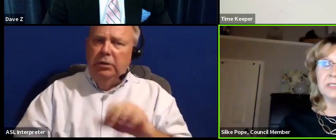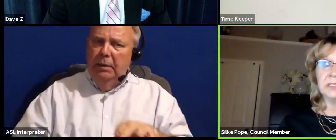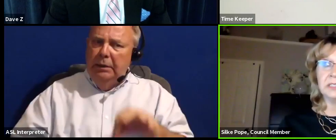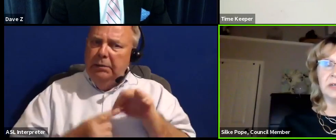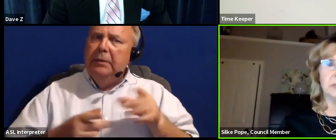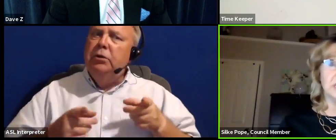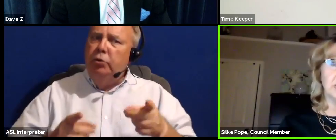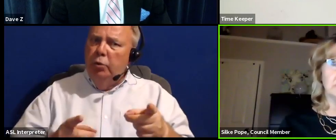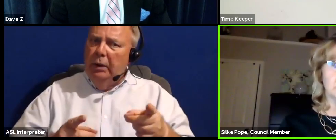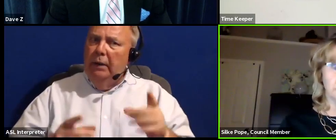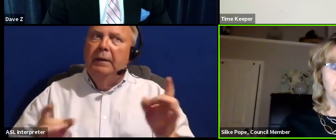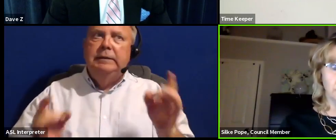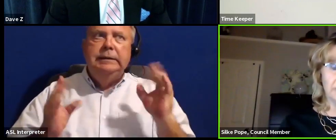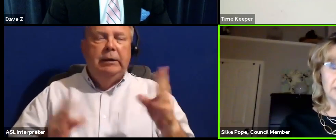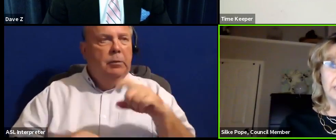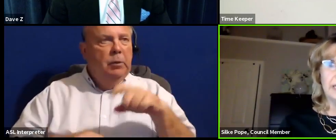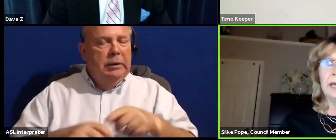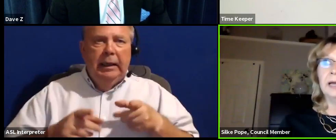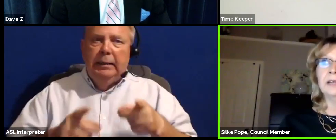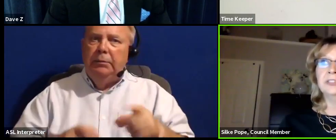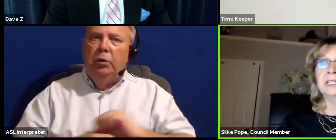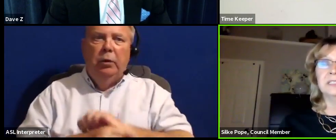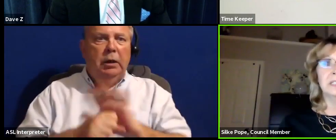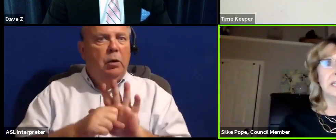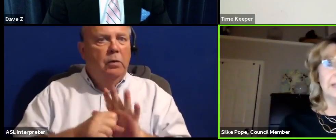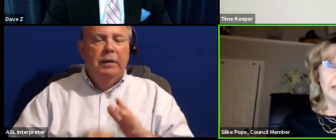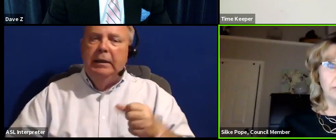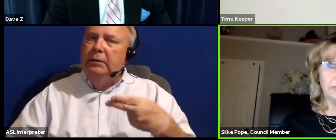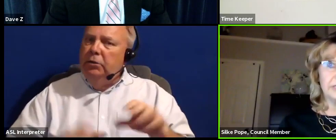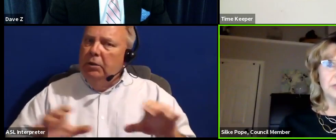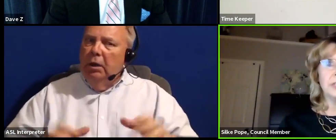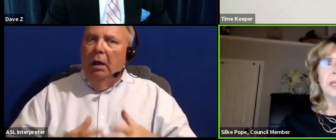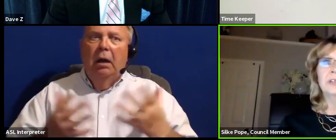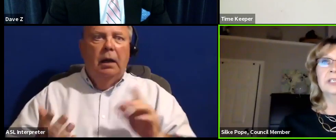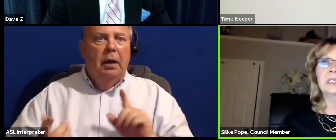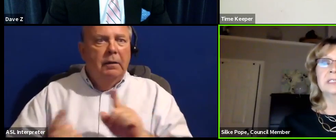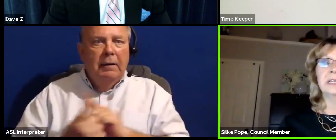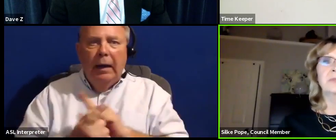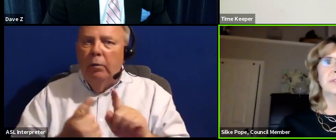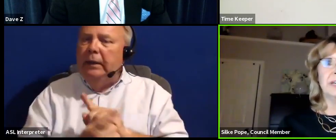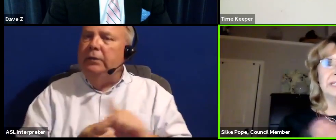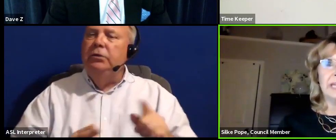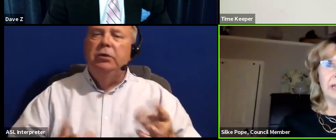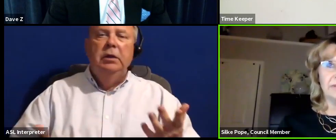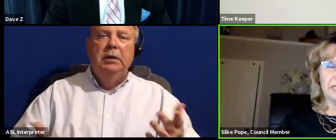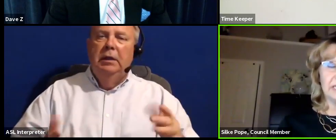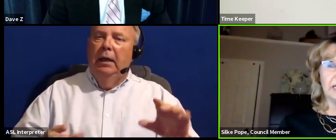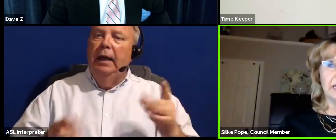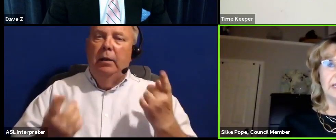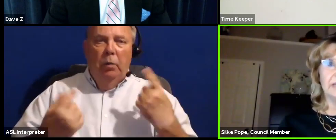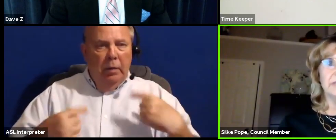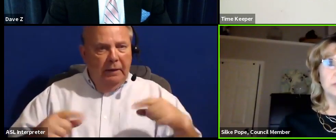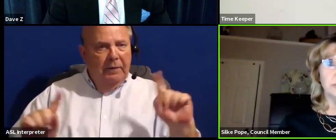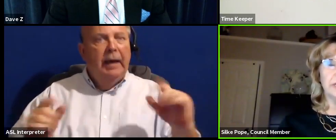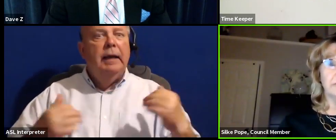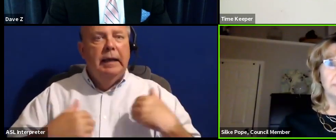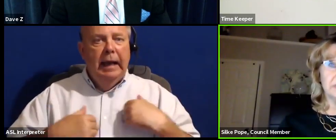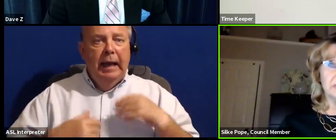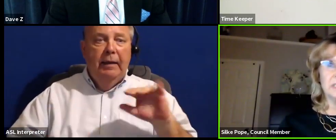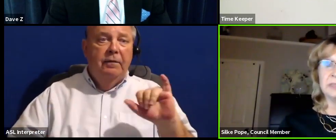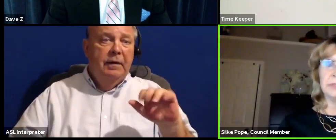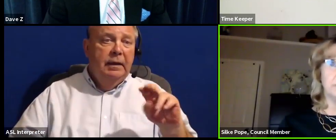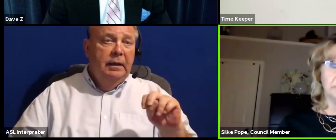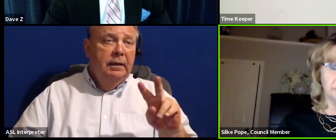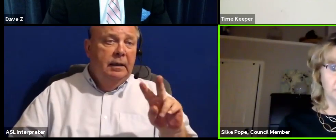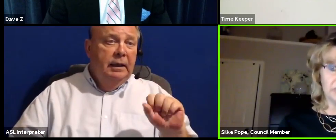these terrible times during COVID. She has done a lot of outreach. And we finally have an inventory of